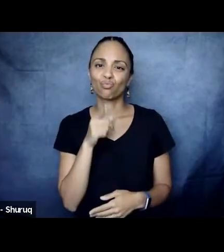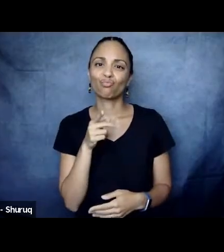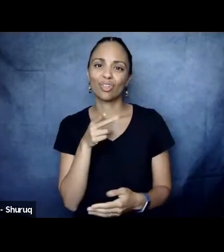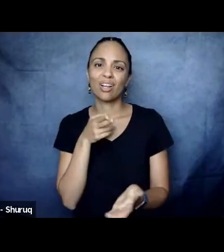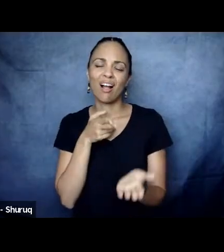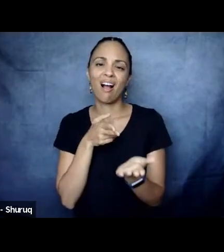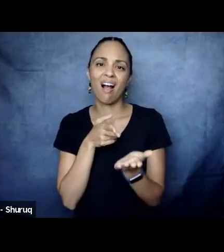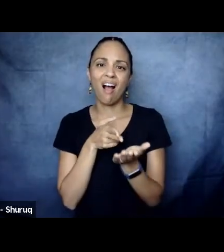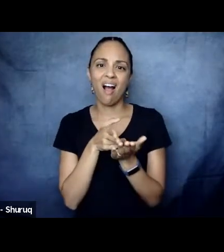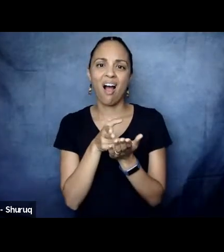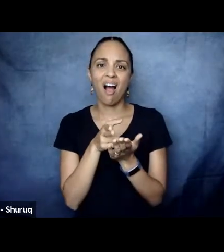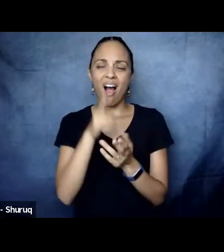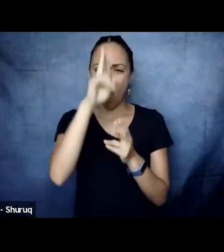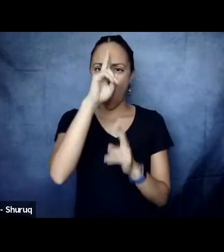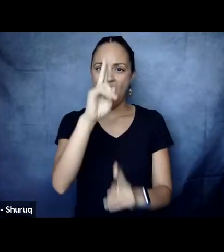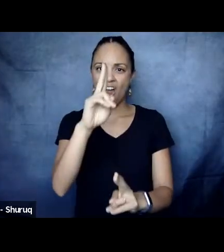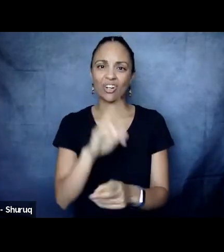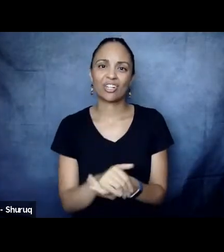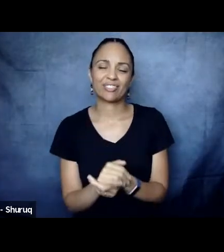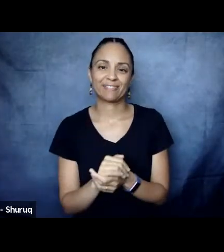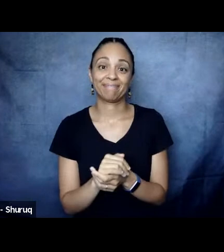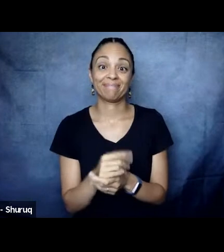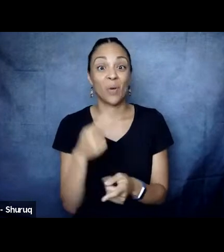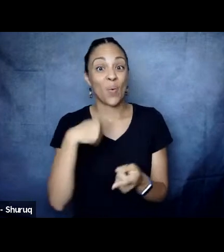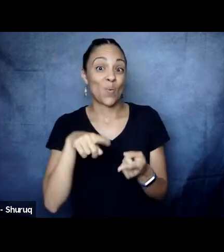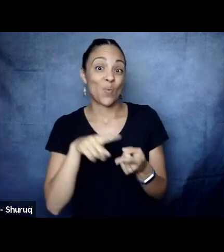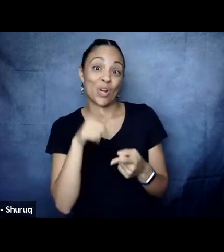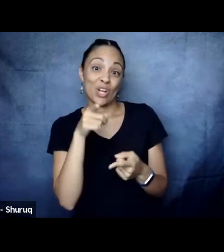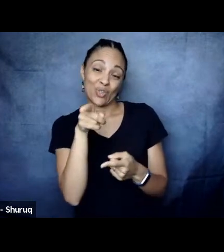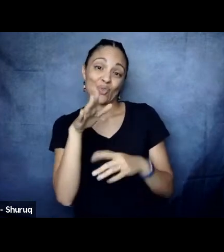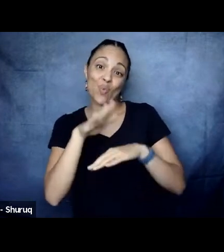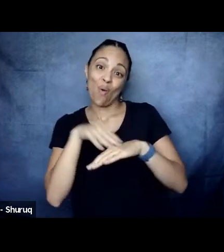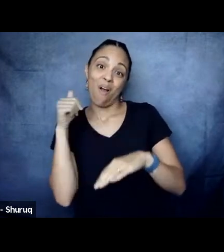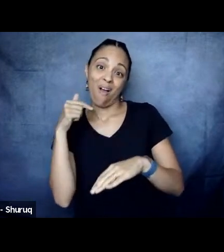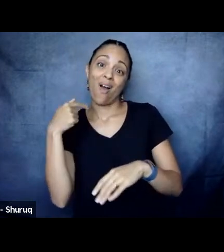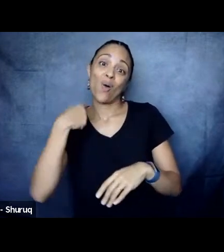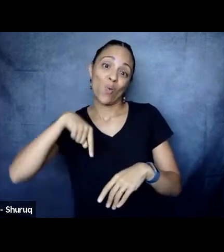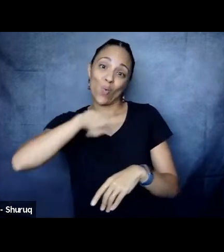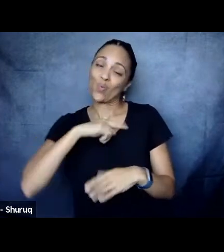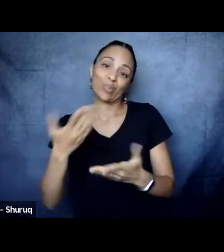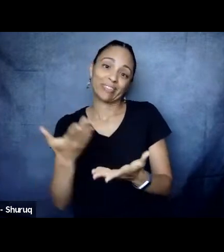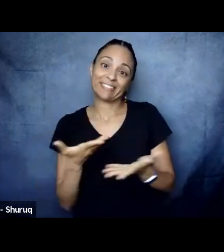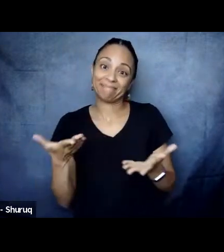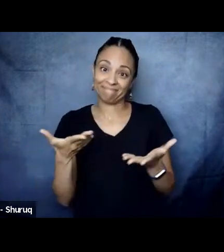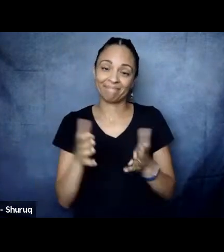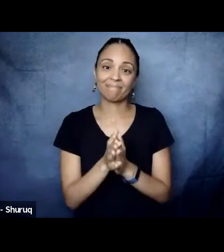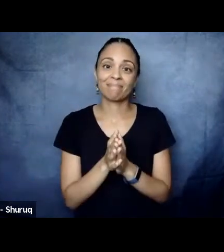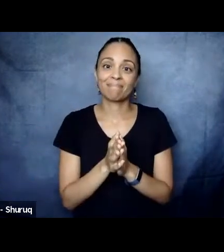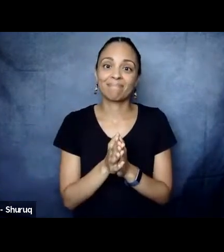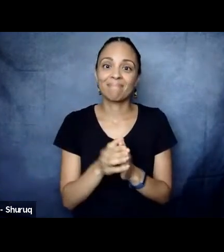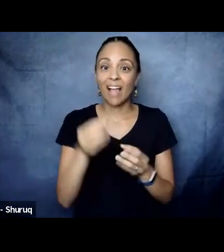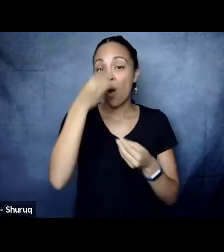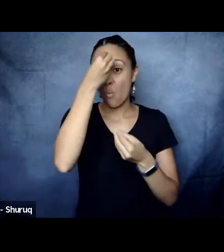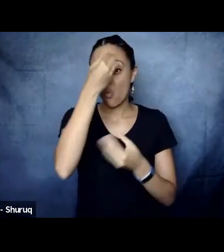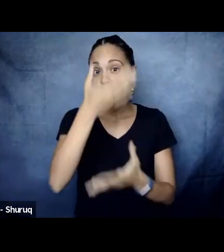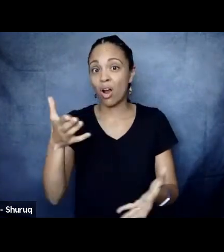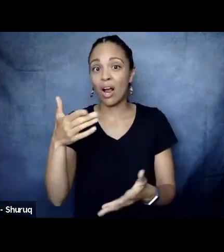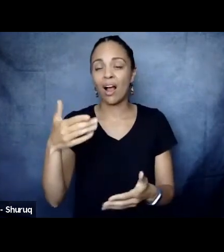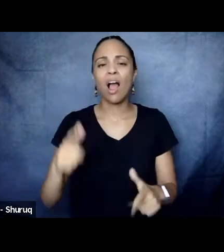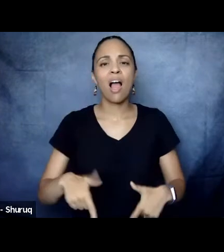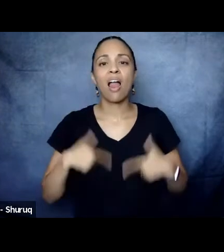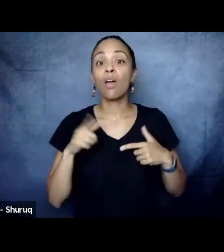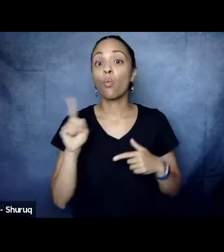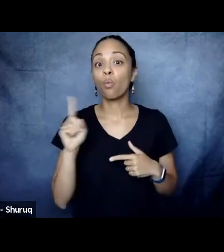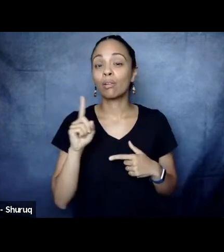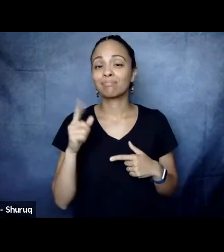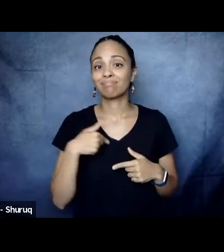When you say come, we go, huh? Because for everyone, I live in Paris, France. So it's like, what